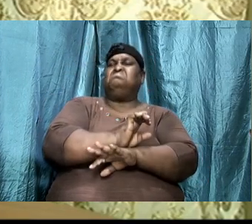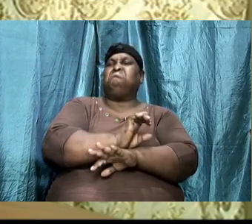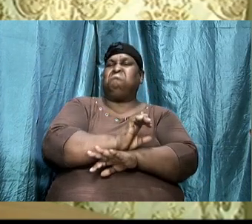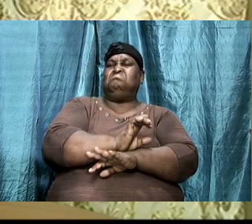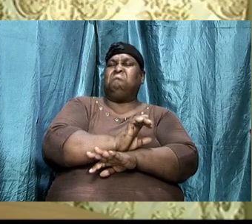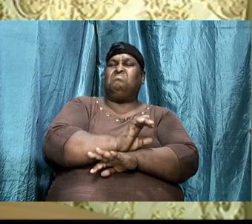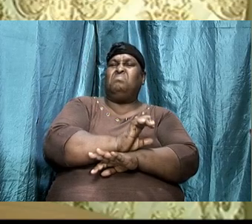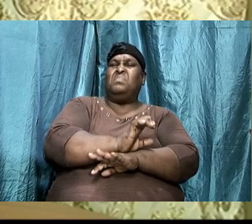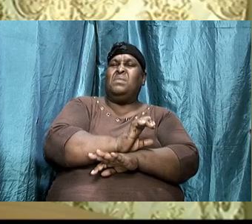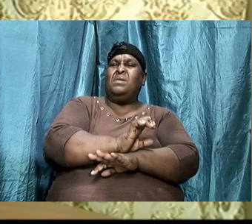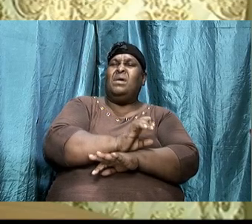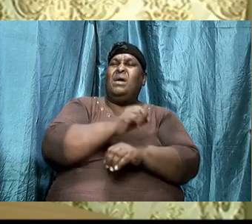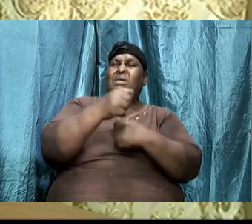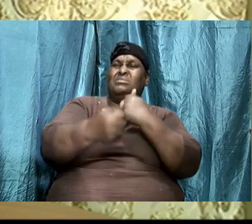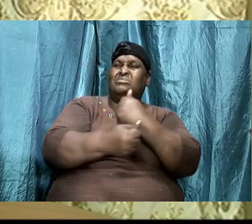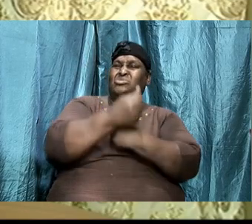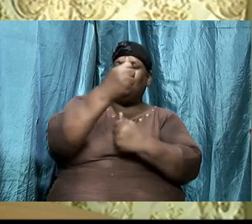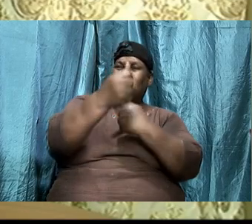And wreck them.